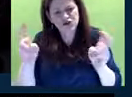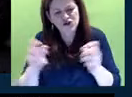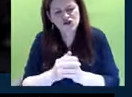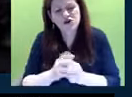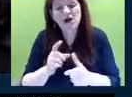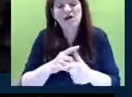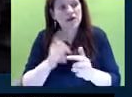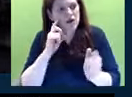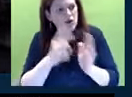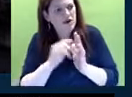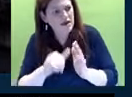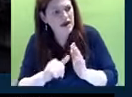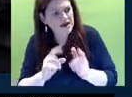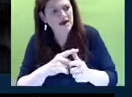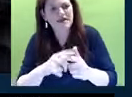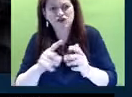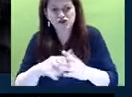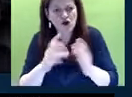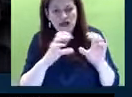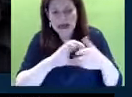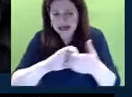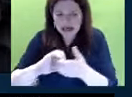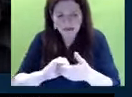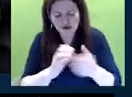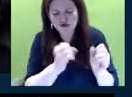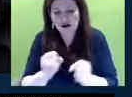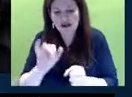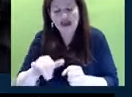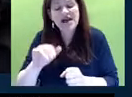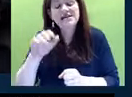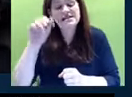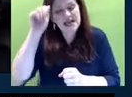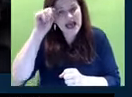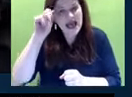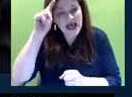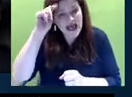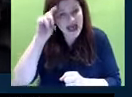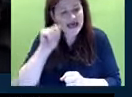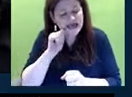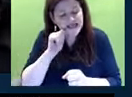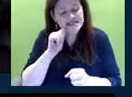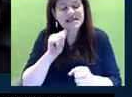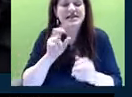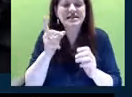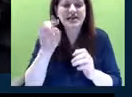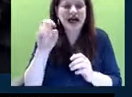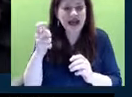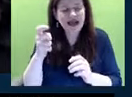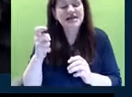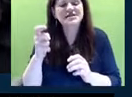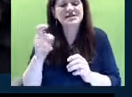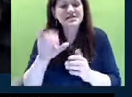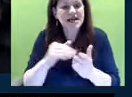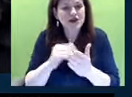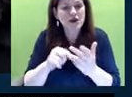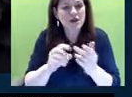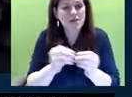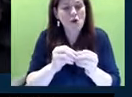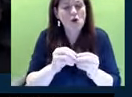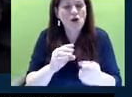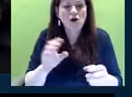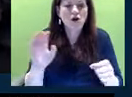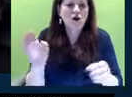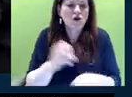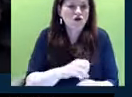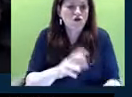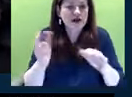strategize. This adolescent diagnostic center and expansion of crisis beds will allow us to provide better services